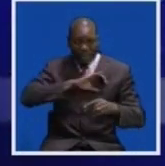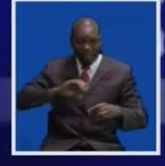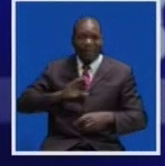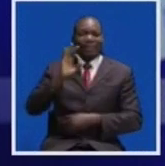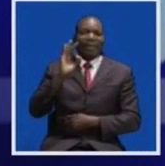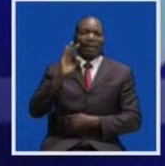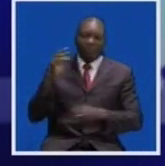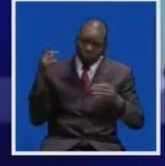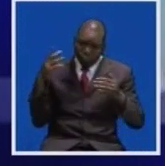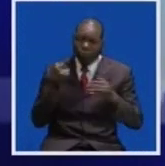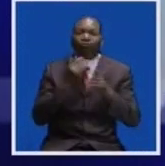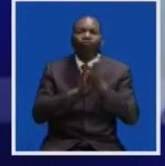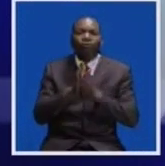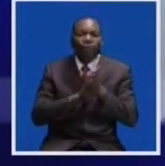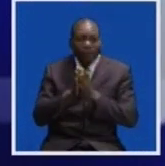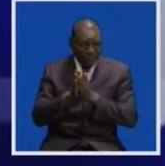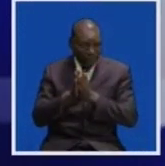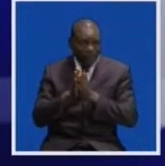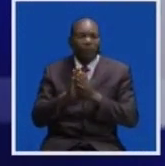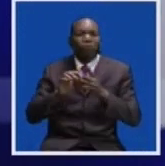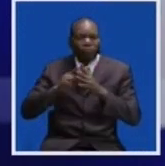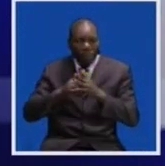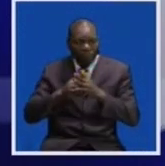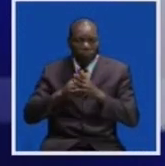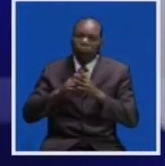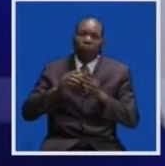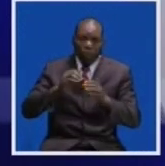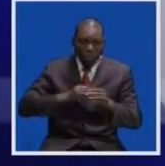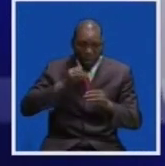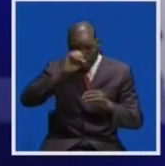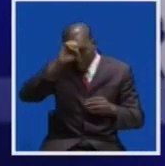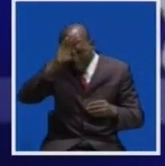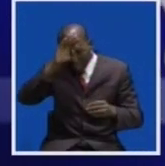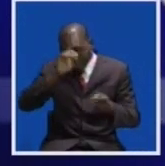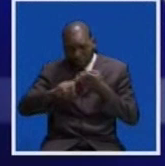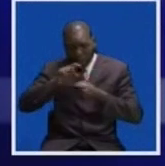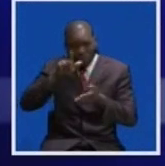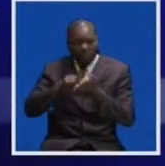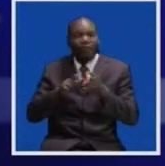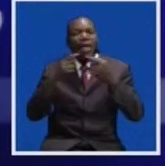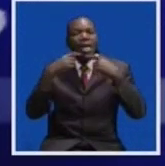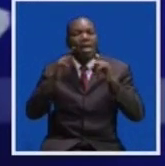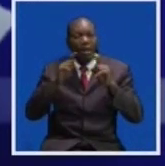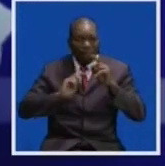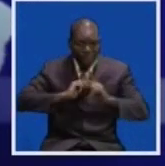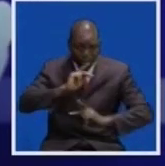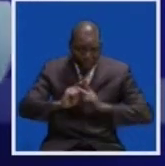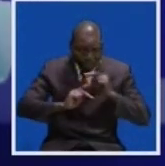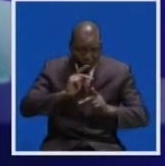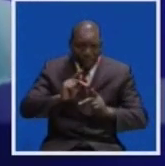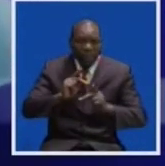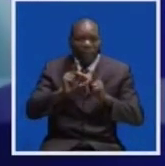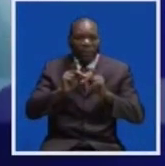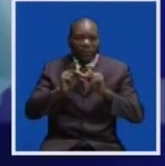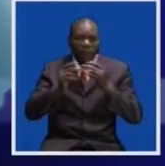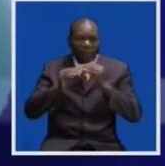taking over the mine. Speaking at a media briefing in Nusaka today, Mr. Musukwa said, government will ensure the process of getting an